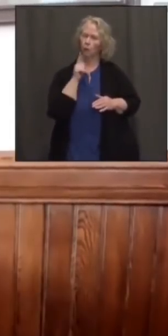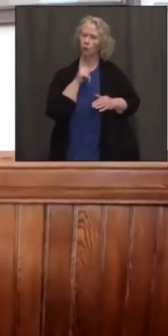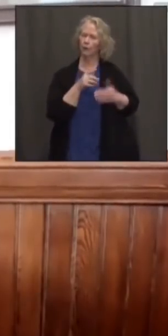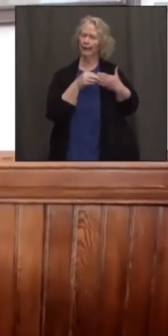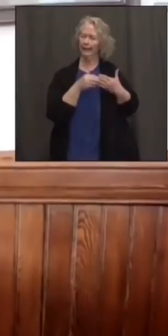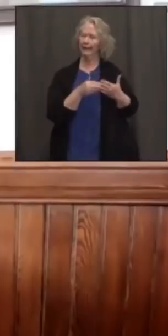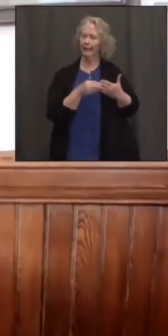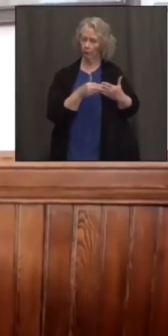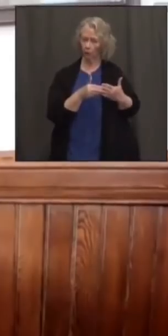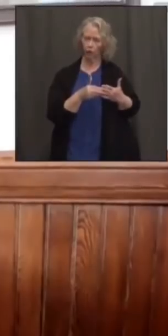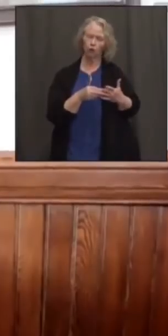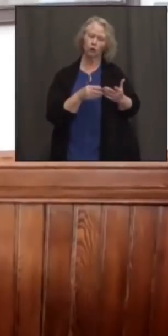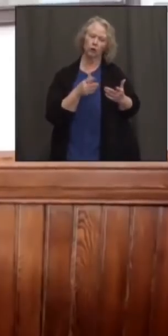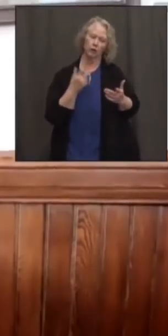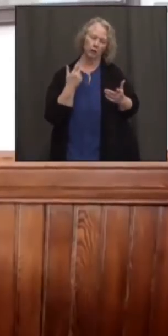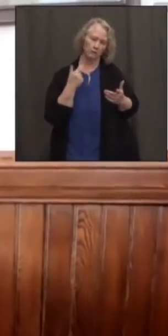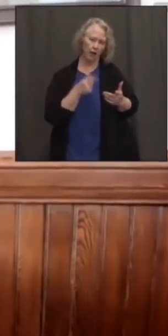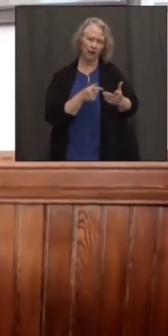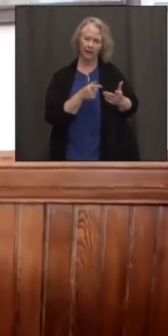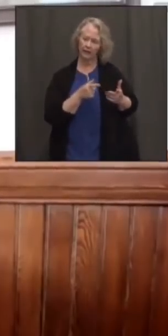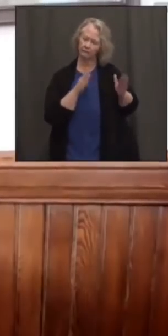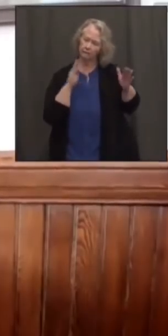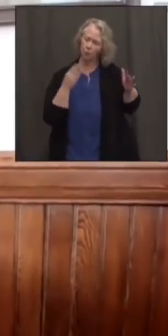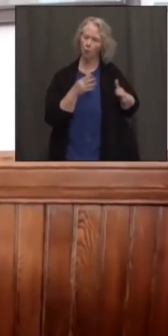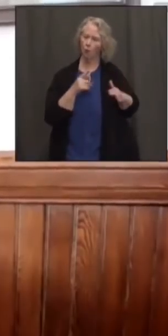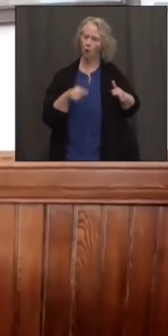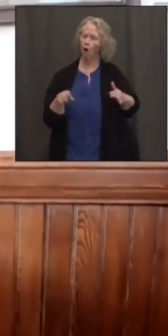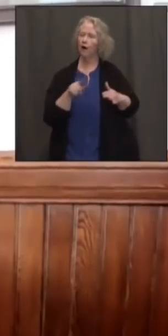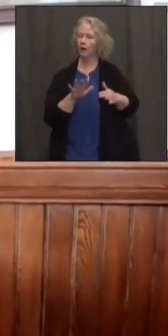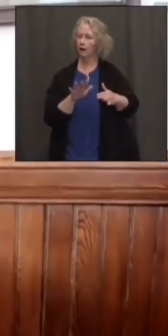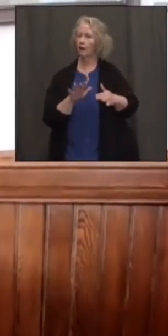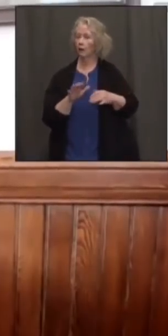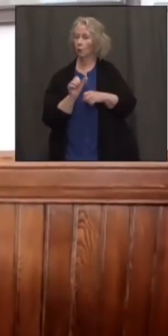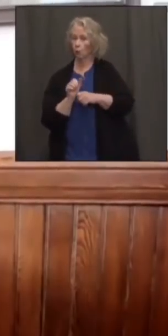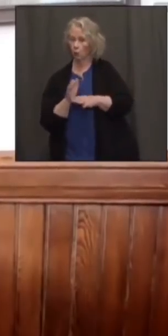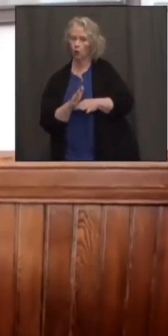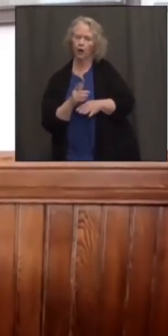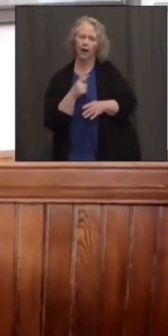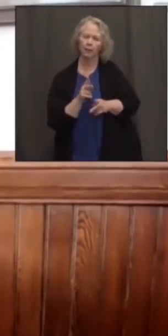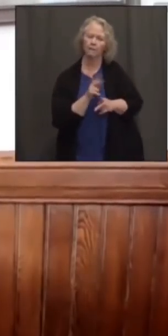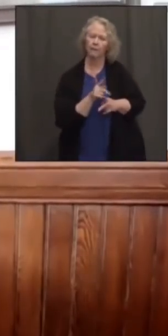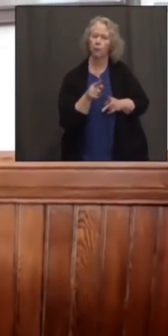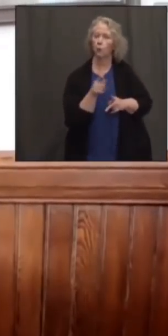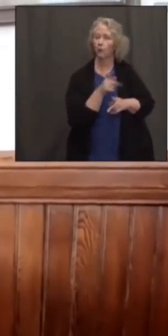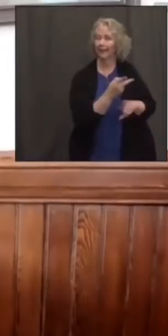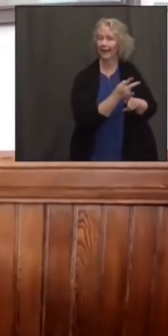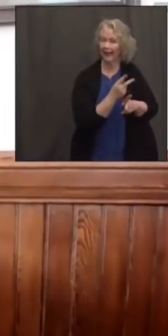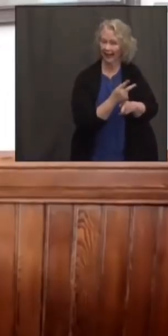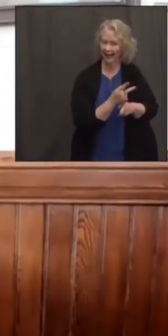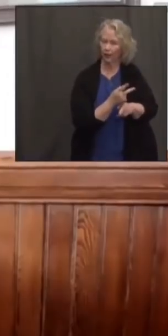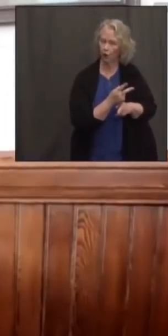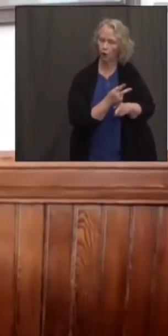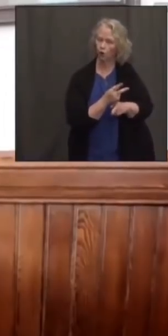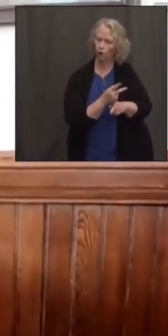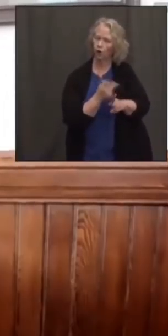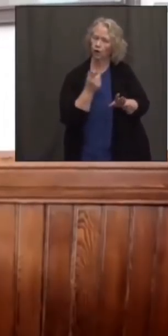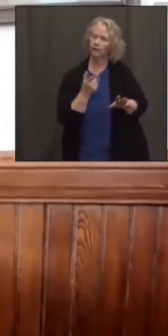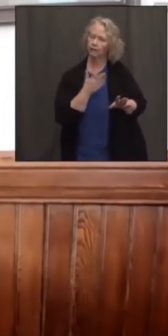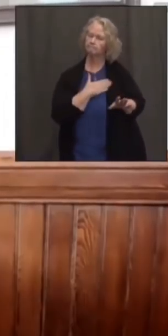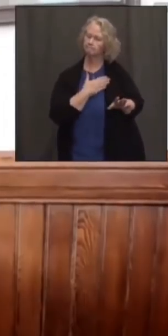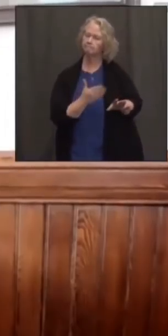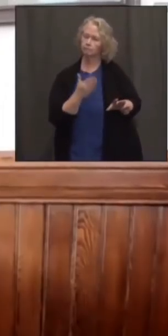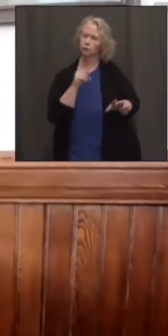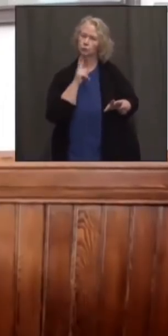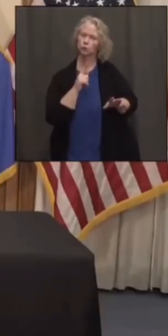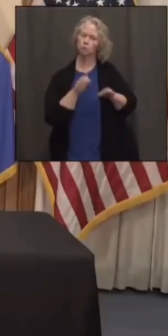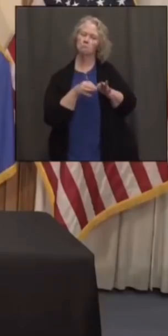for putting not only his workers first, but also the individuals that they care for first by postponing that strike notice for